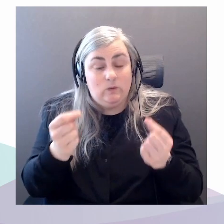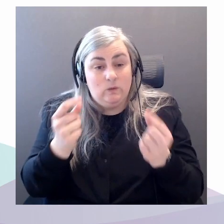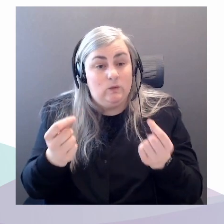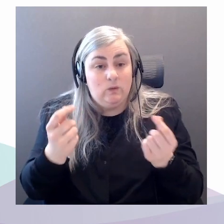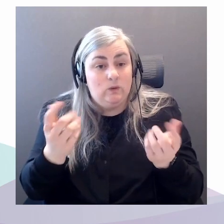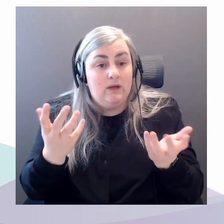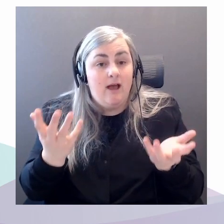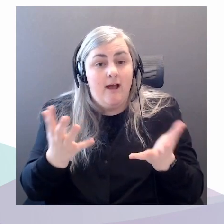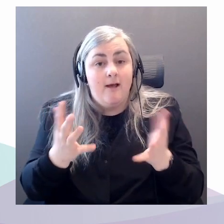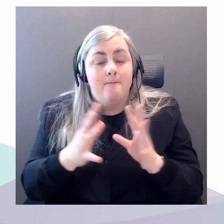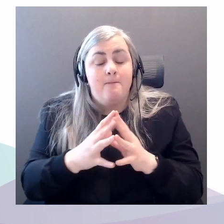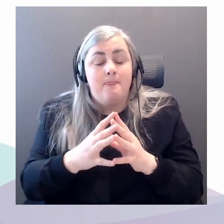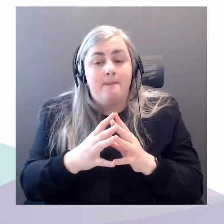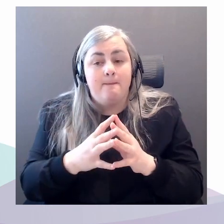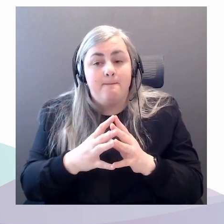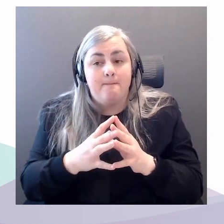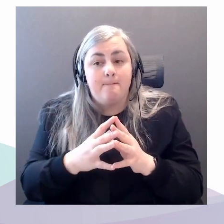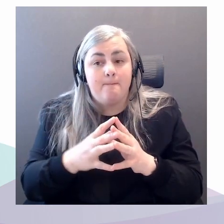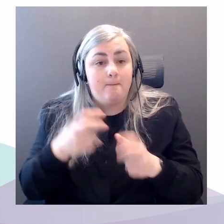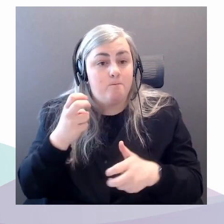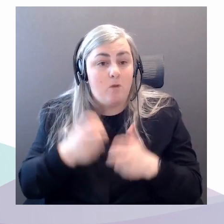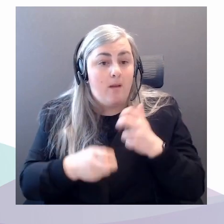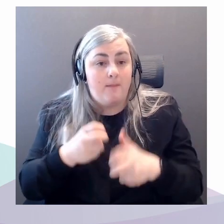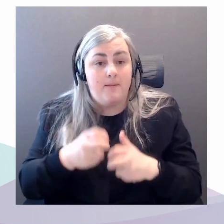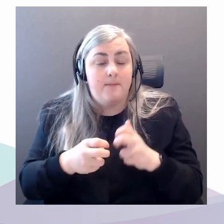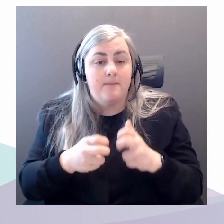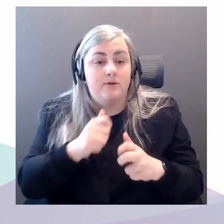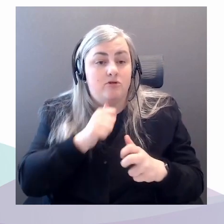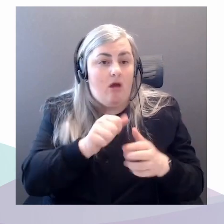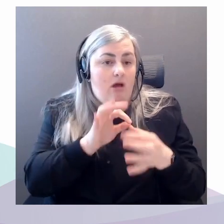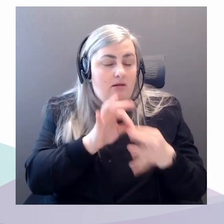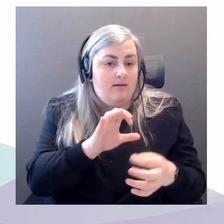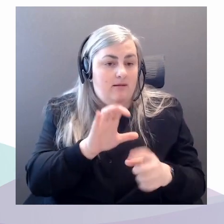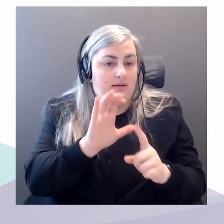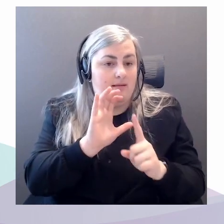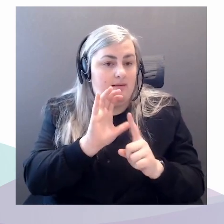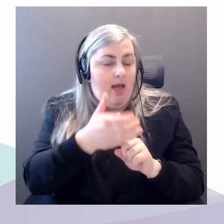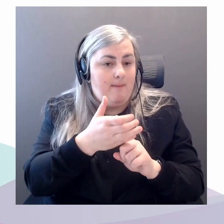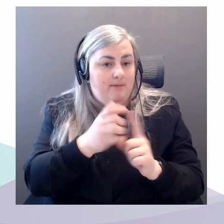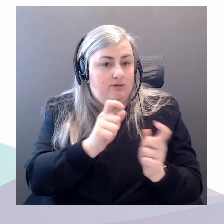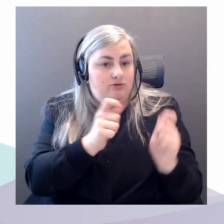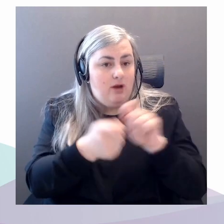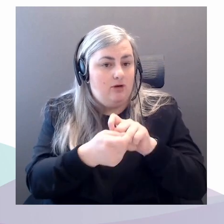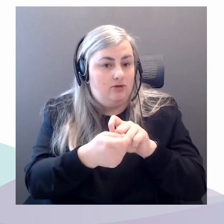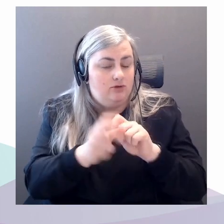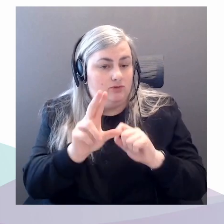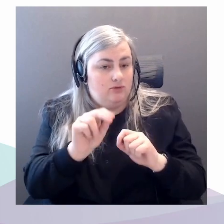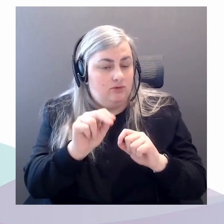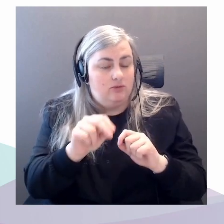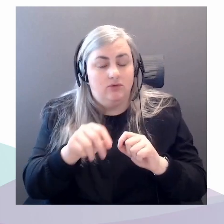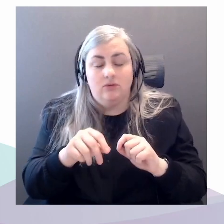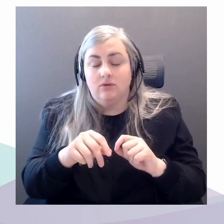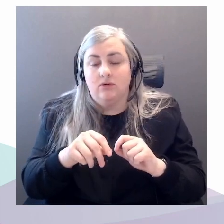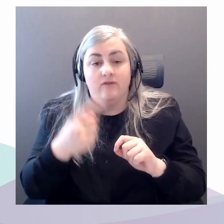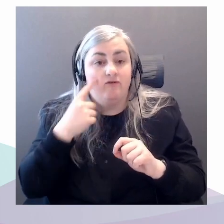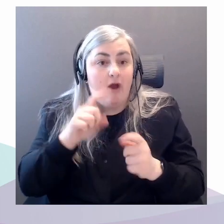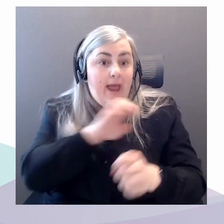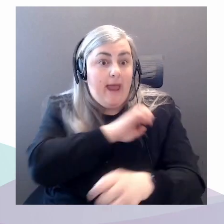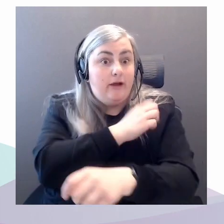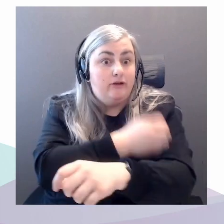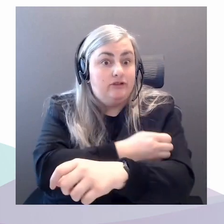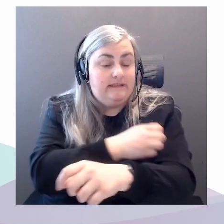problem isn't climate change or the need for energy transition. Really, the problem is those extractive relationships